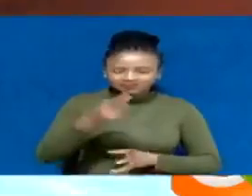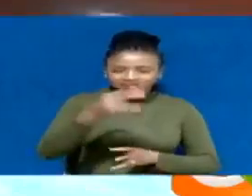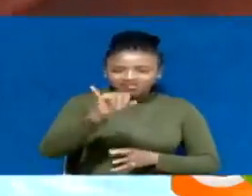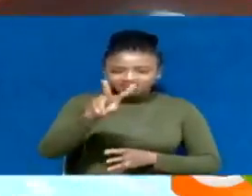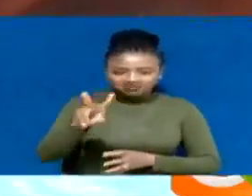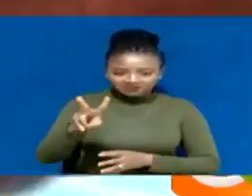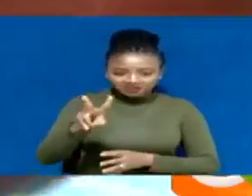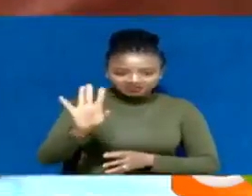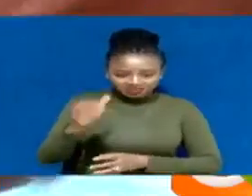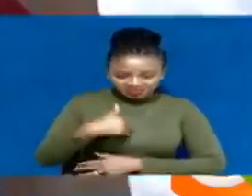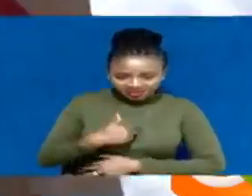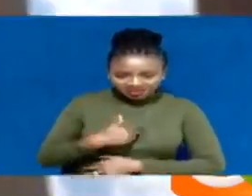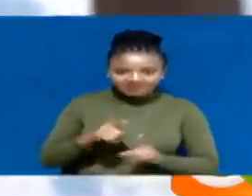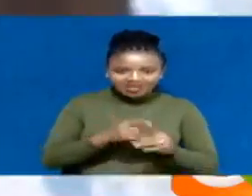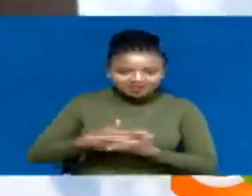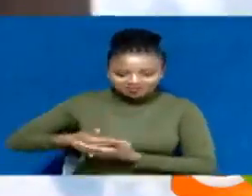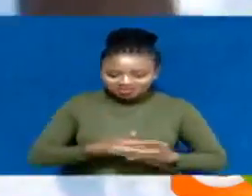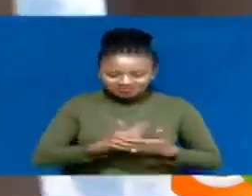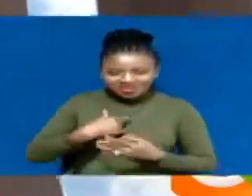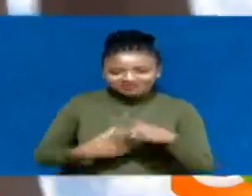AIDS survivor and a mother of two.